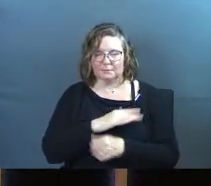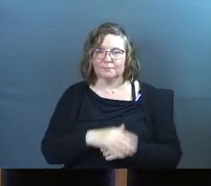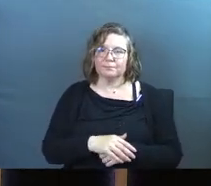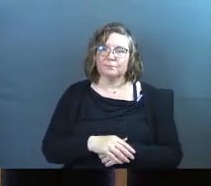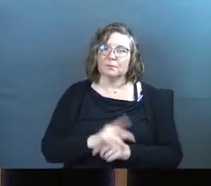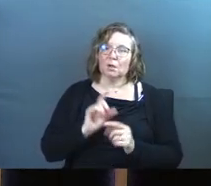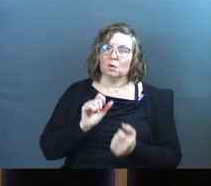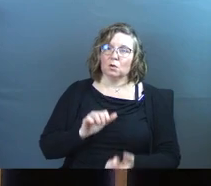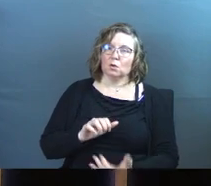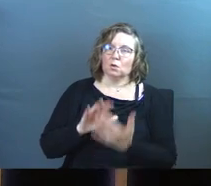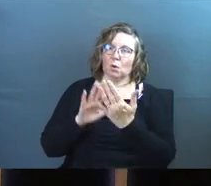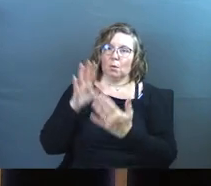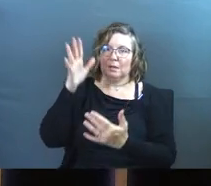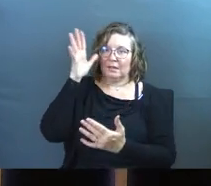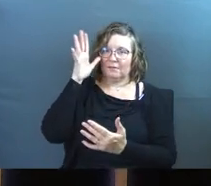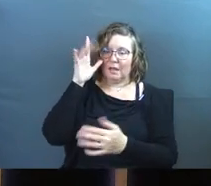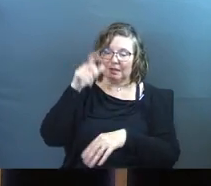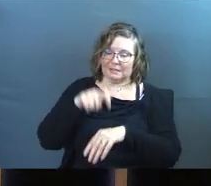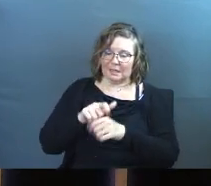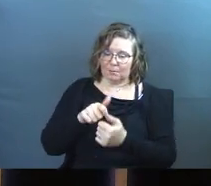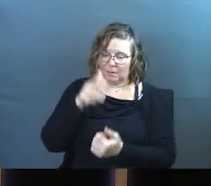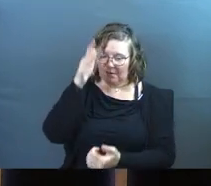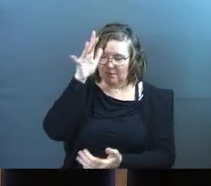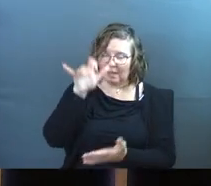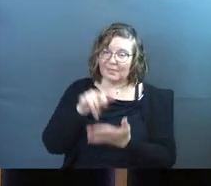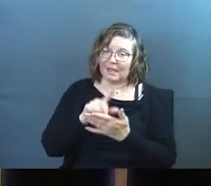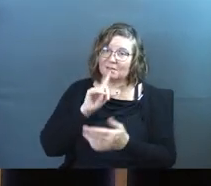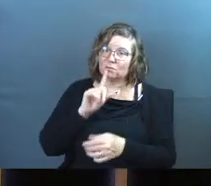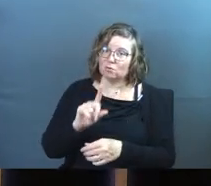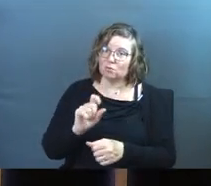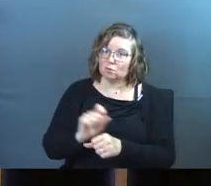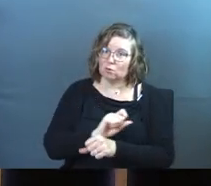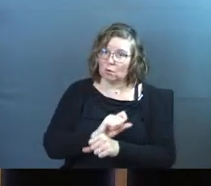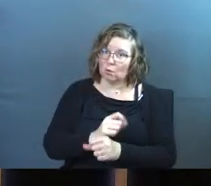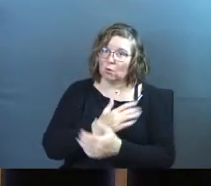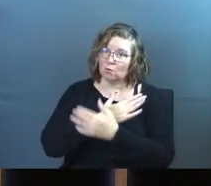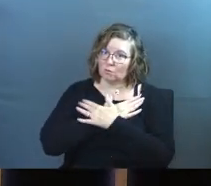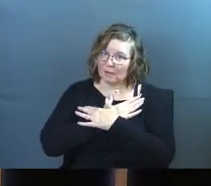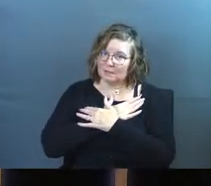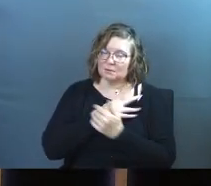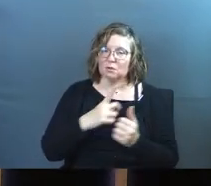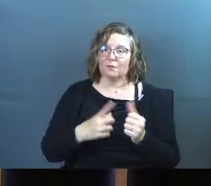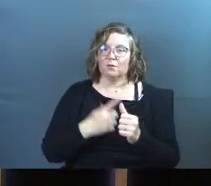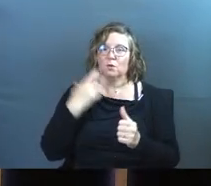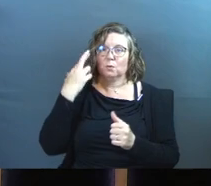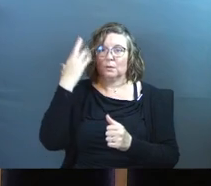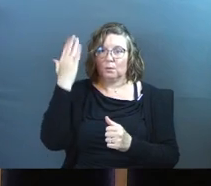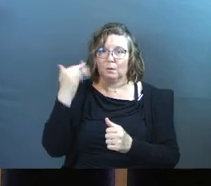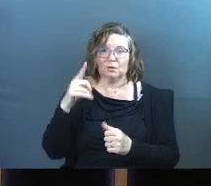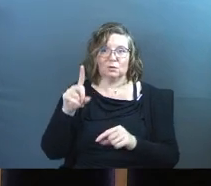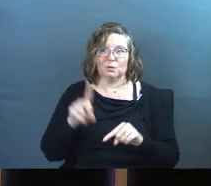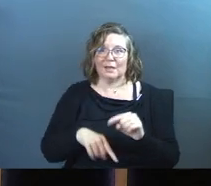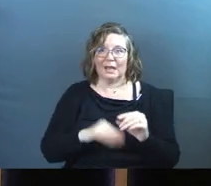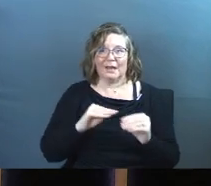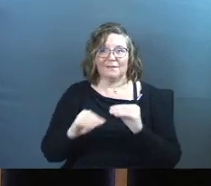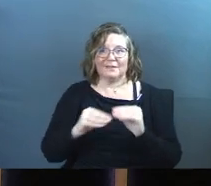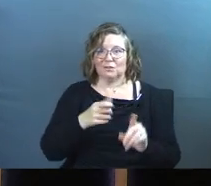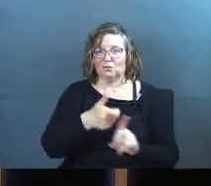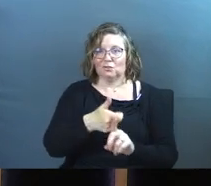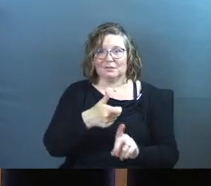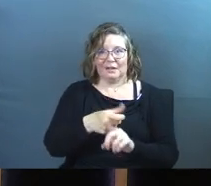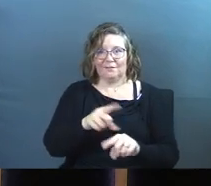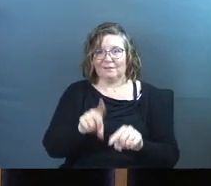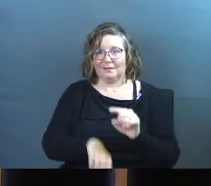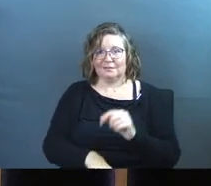Going to the father, time with the father. That is true rest. So here's the first reason why, because you cannot fix you.